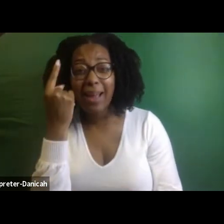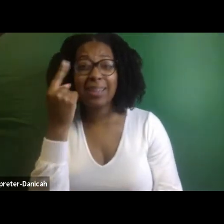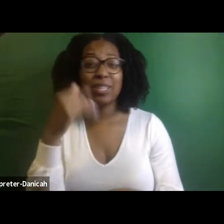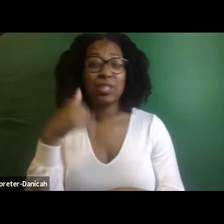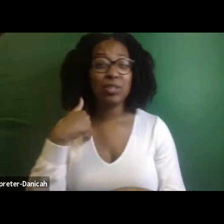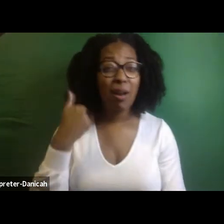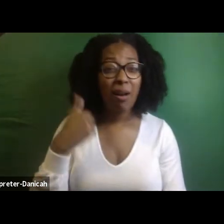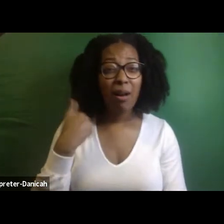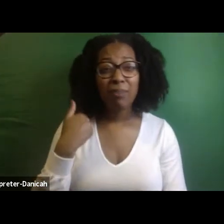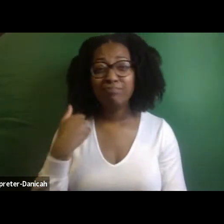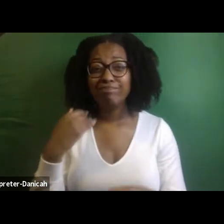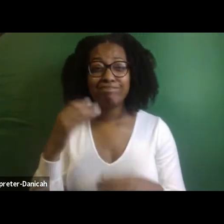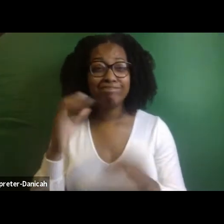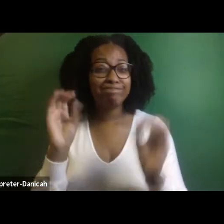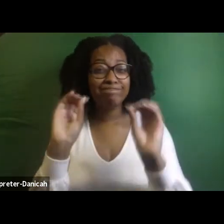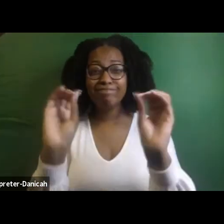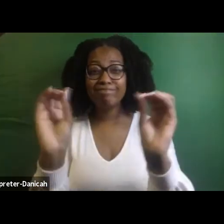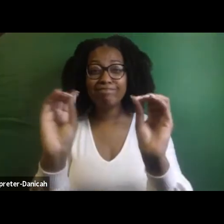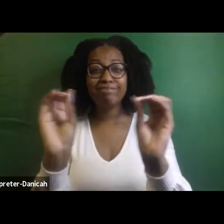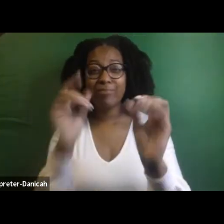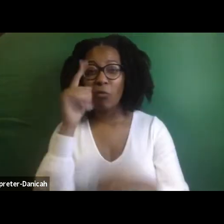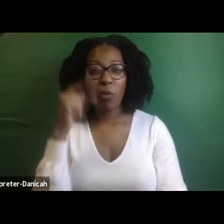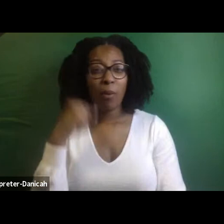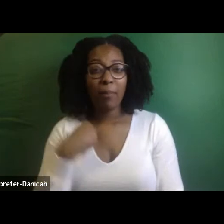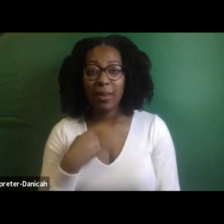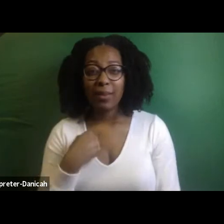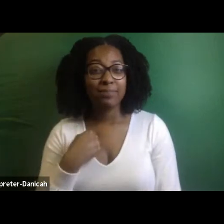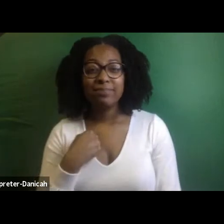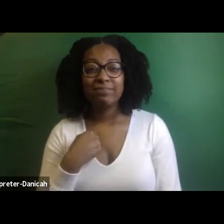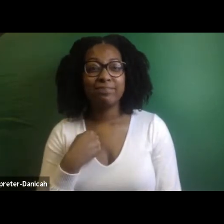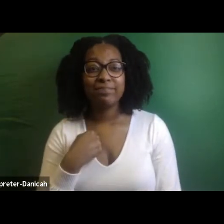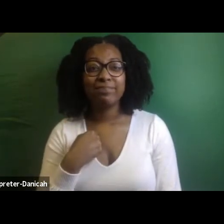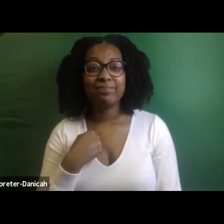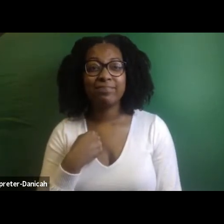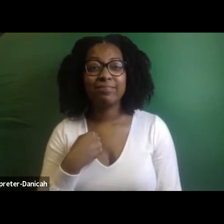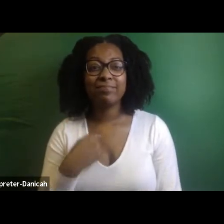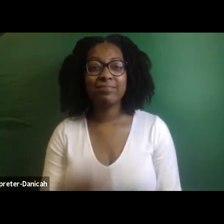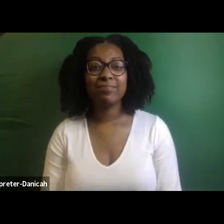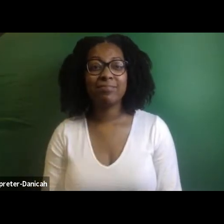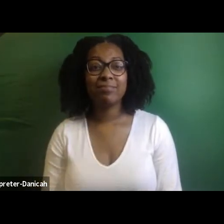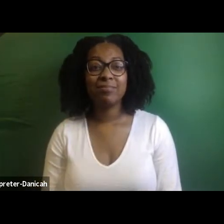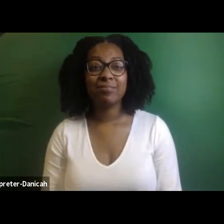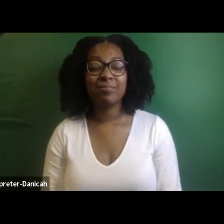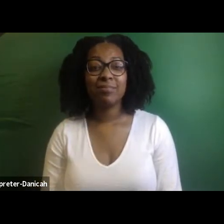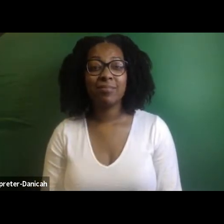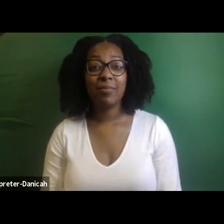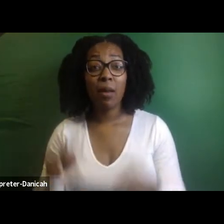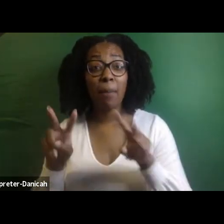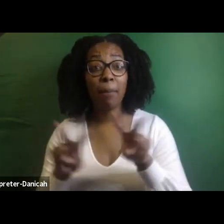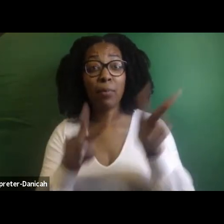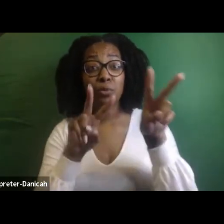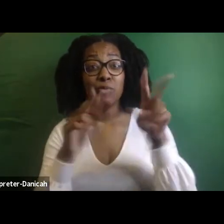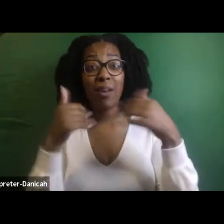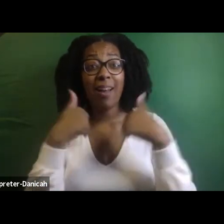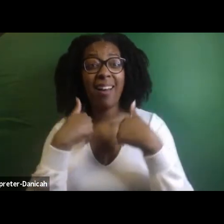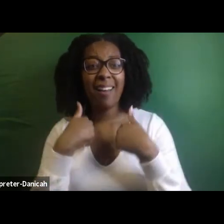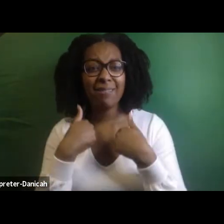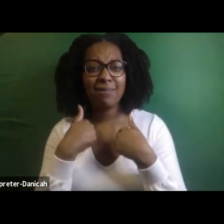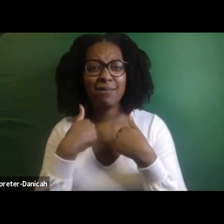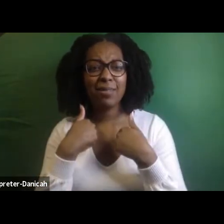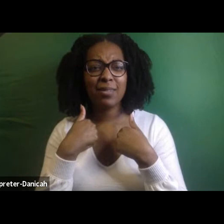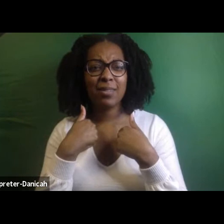And then coming to realize in this moment, all the models I did have, even though it wasn't necessarily located in one